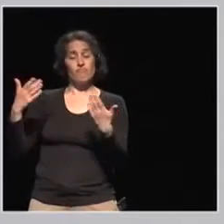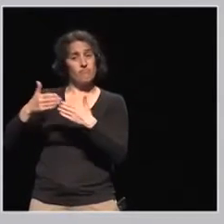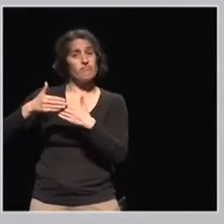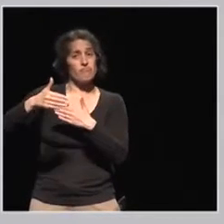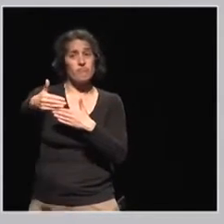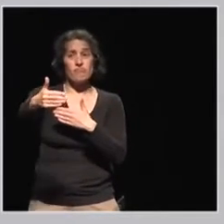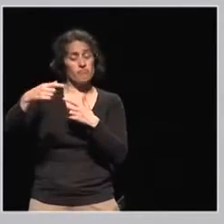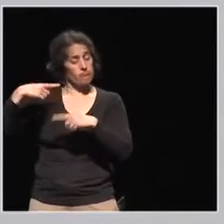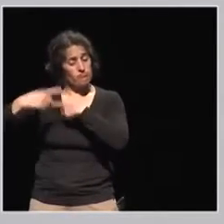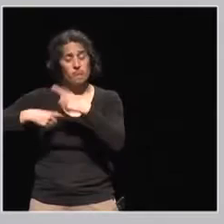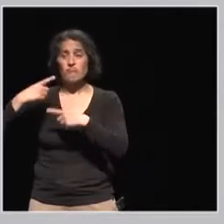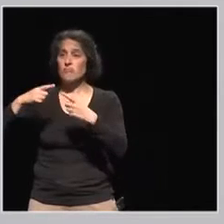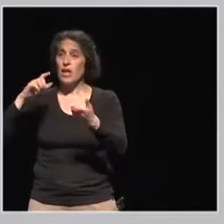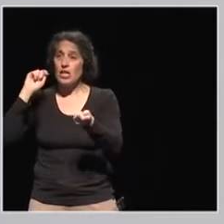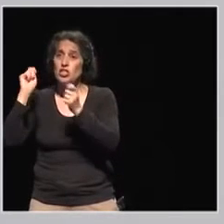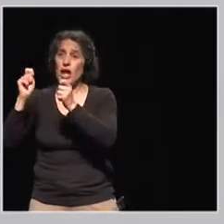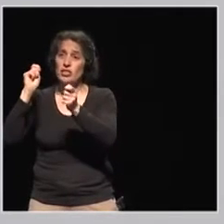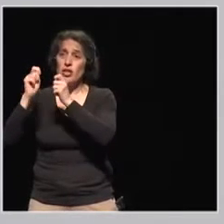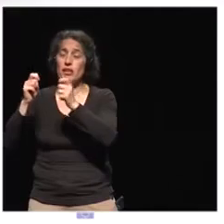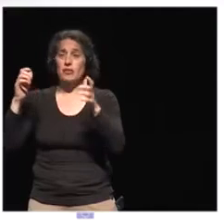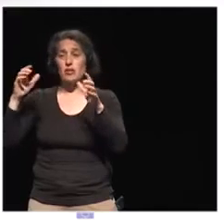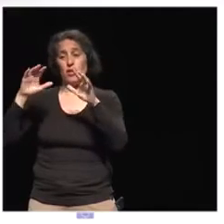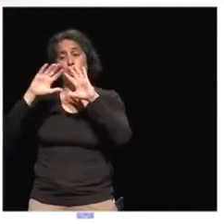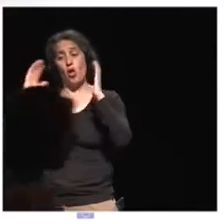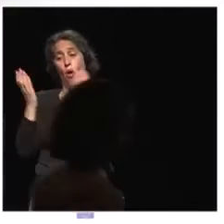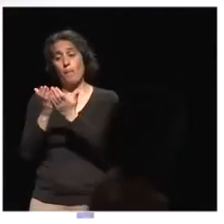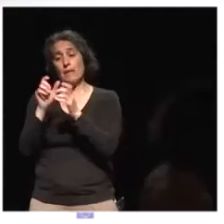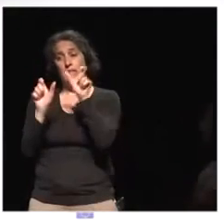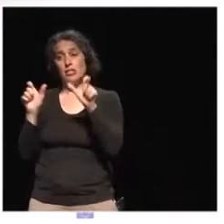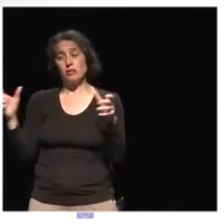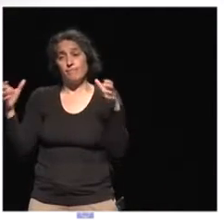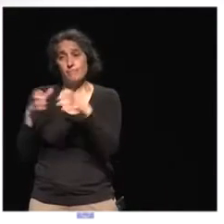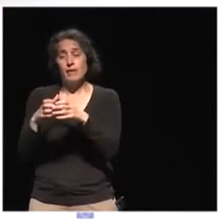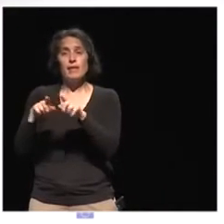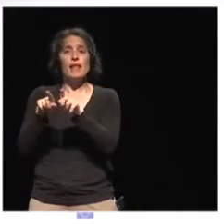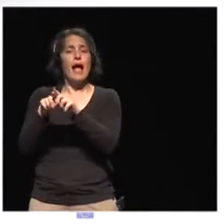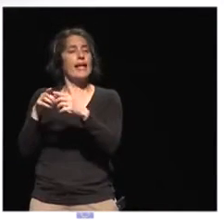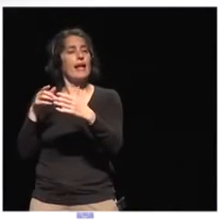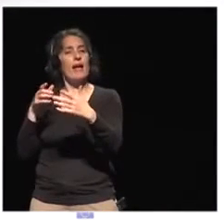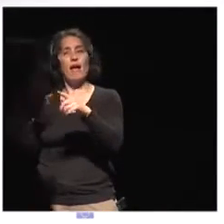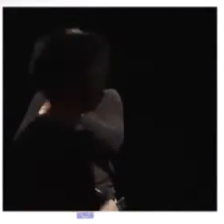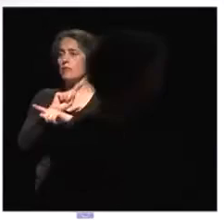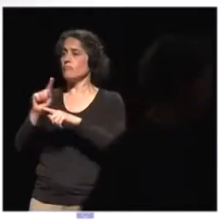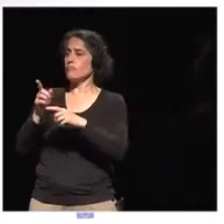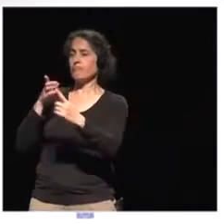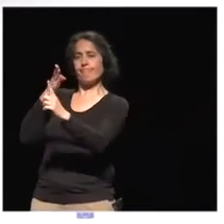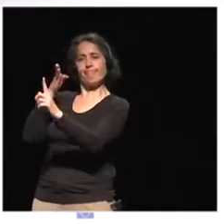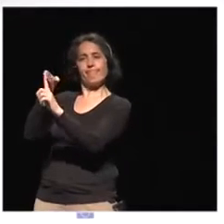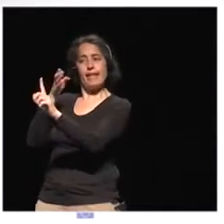global citizenship, to finish my contribution, is not a final destiny or not a final destination,